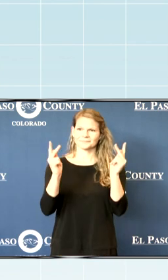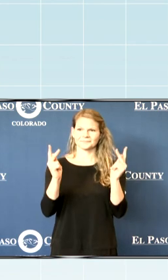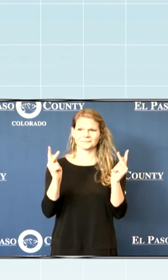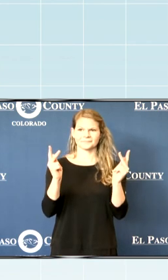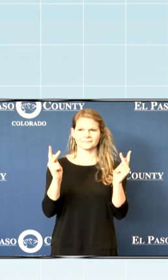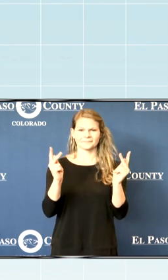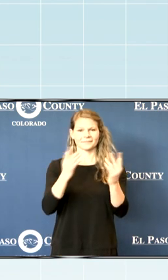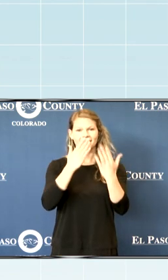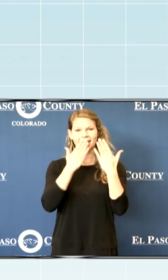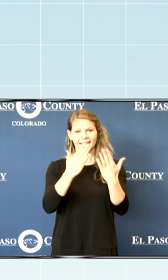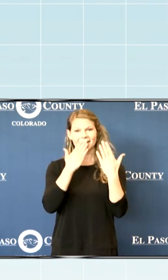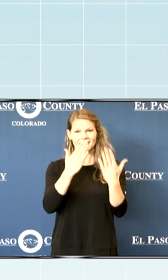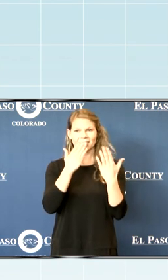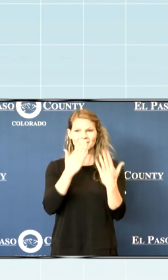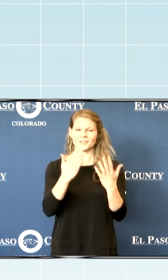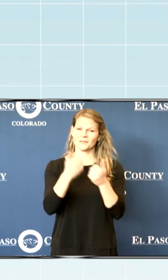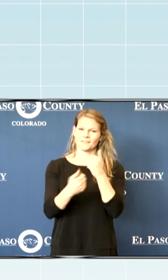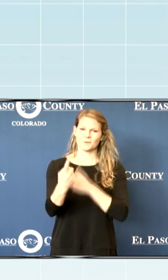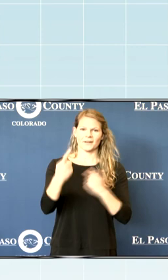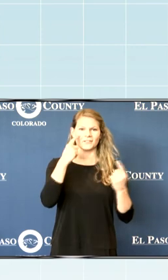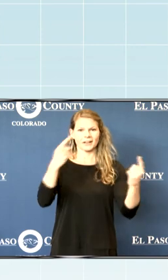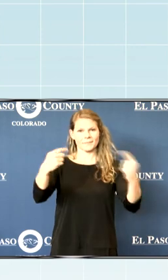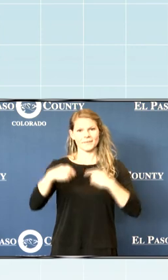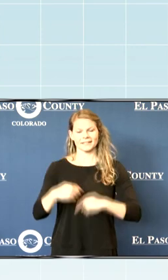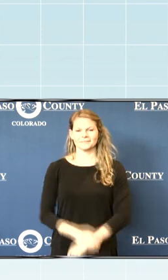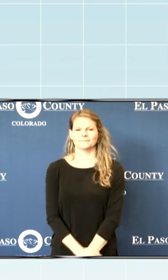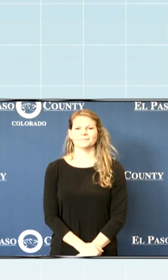Okay. Thank you. Thank you, everybody, for being here.